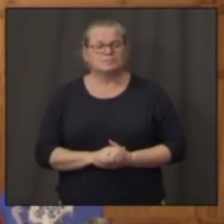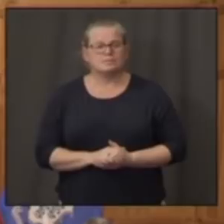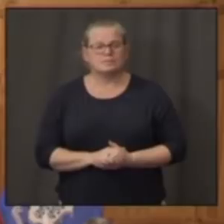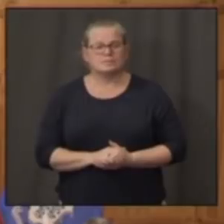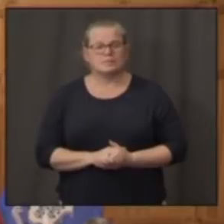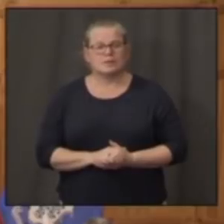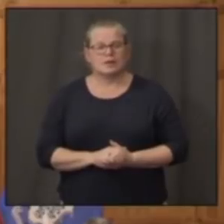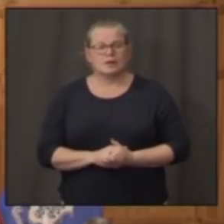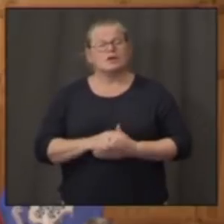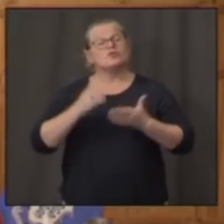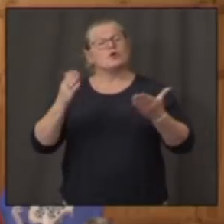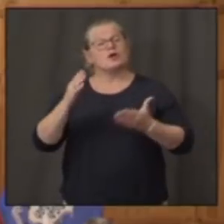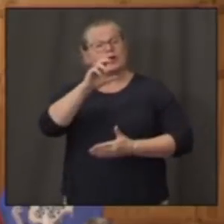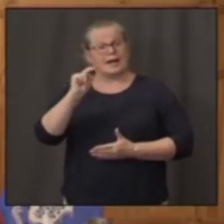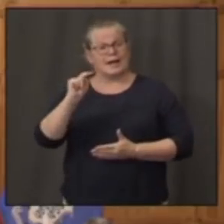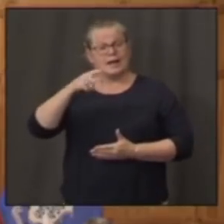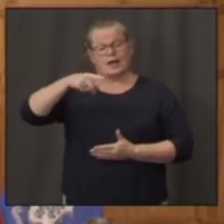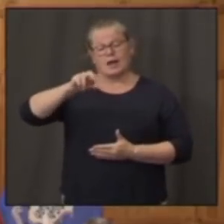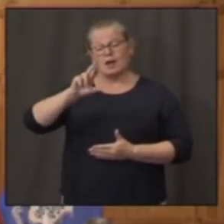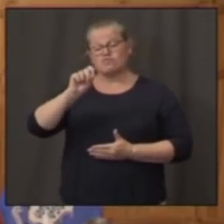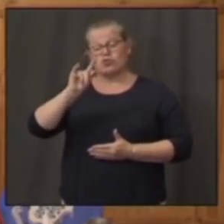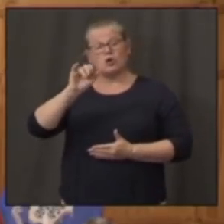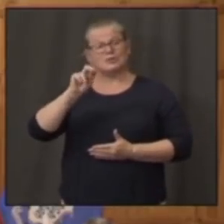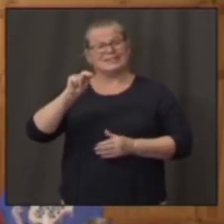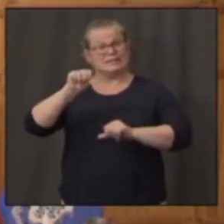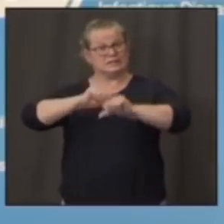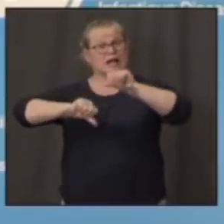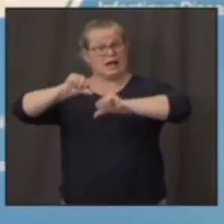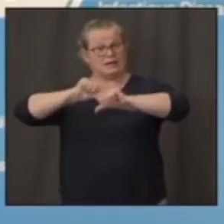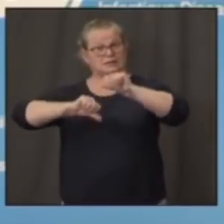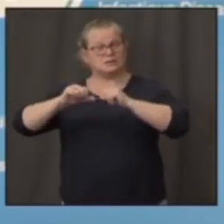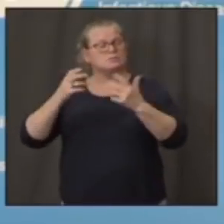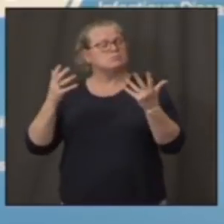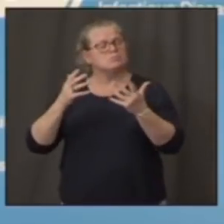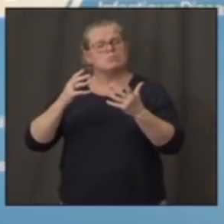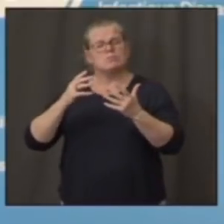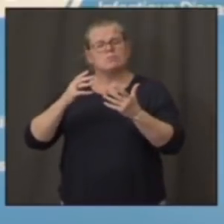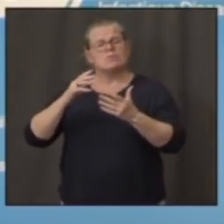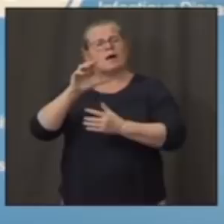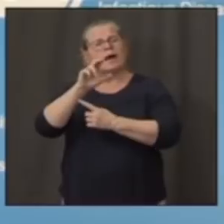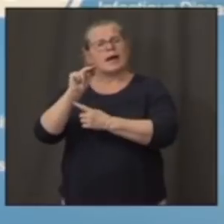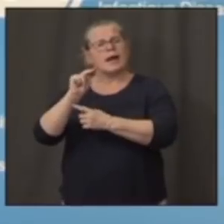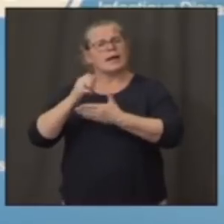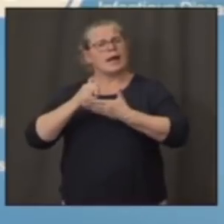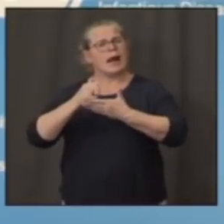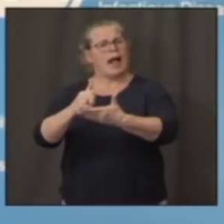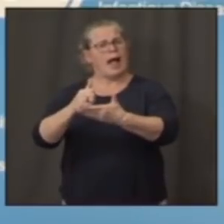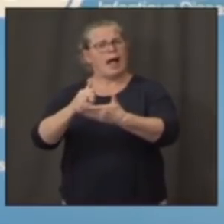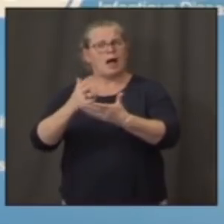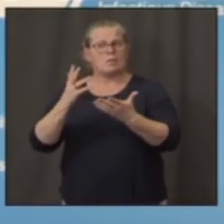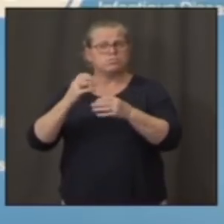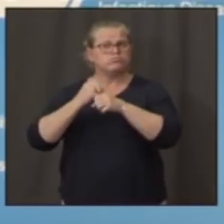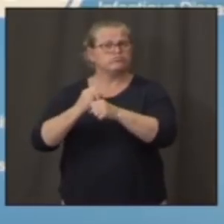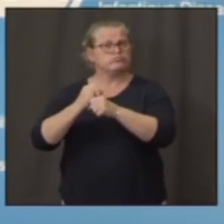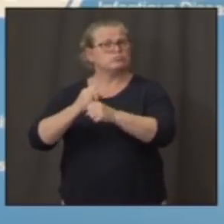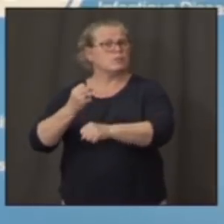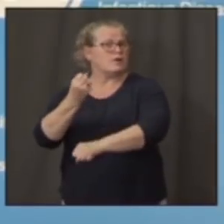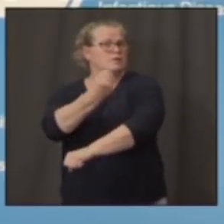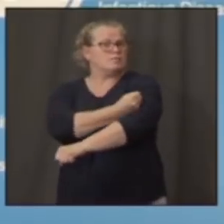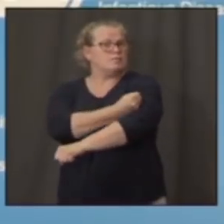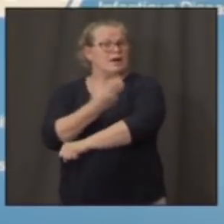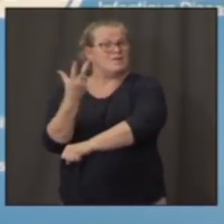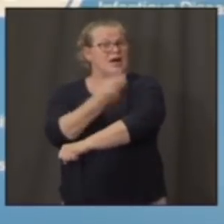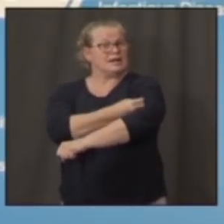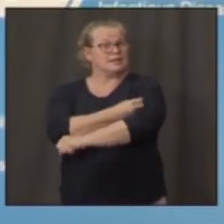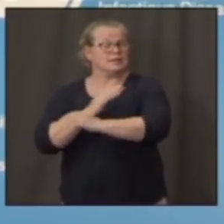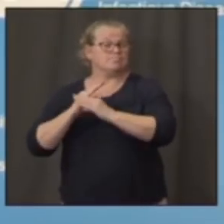Sciences here in Connecticut. What role do you believe Connecticut may play in launching a vaccine for COVID? And do you think we will be able